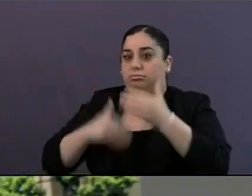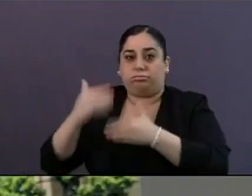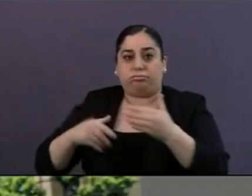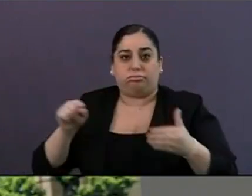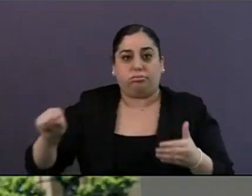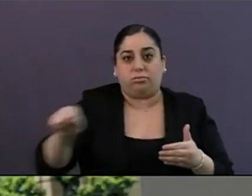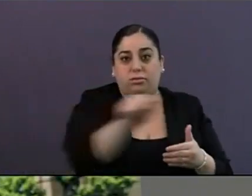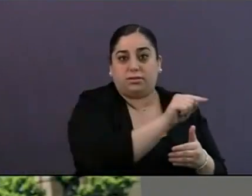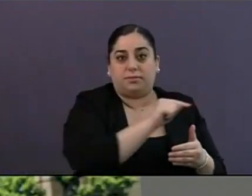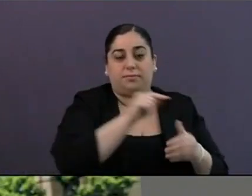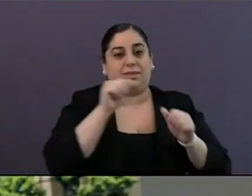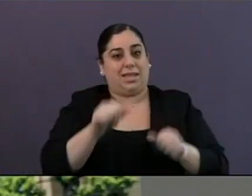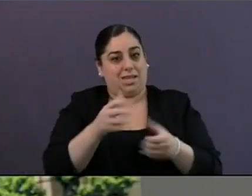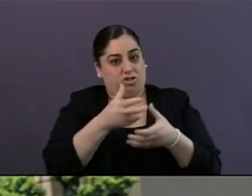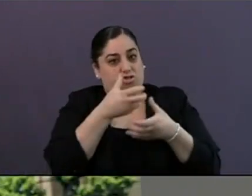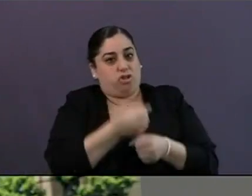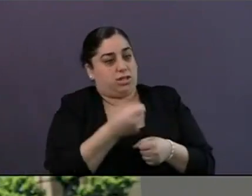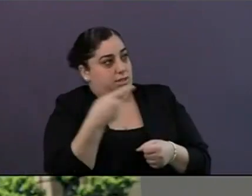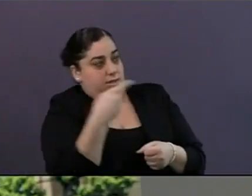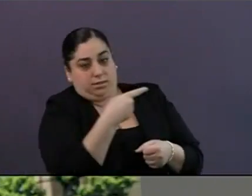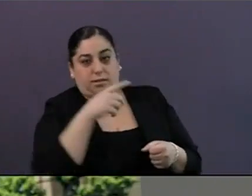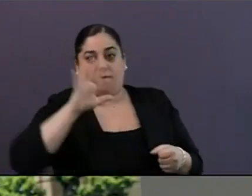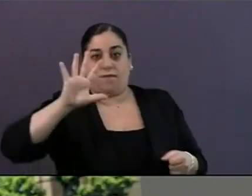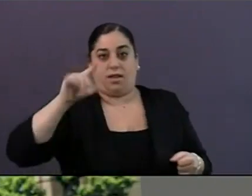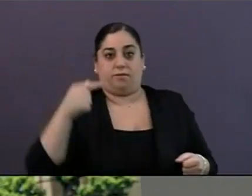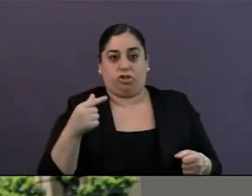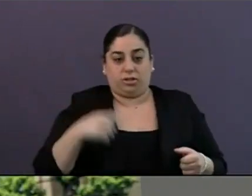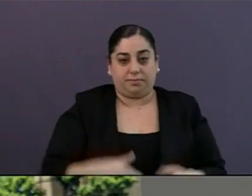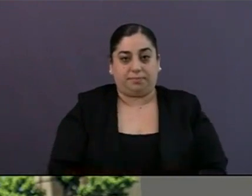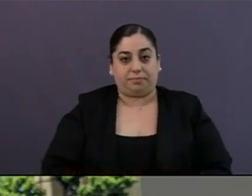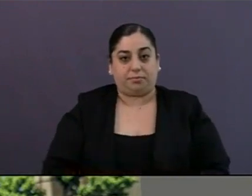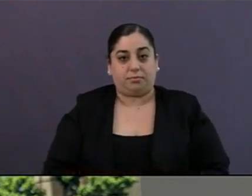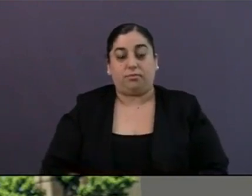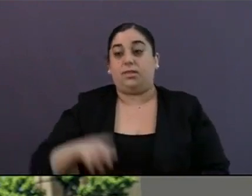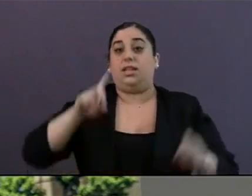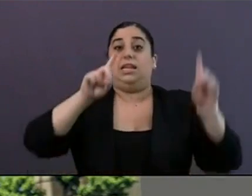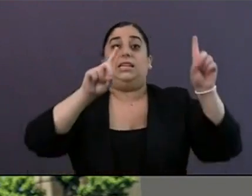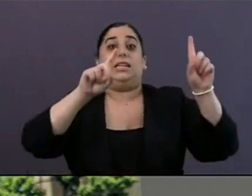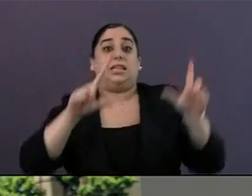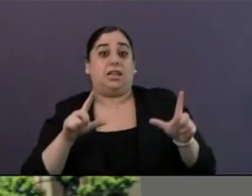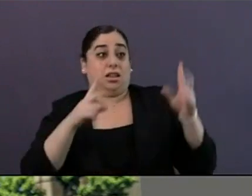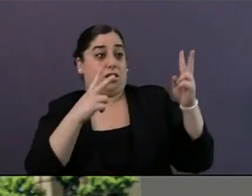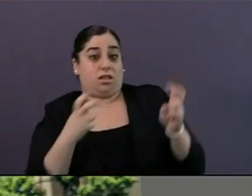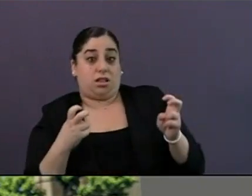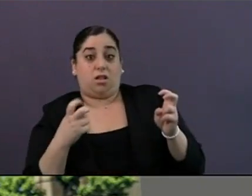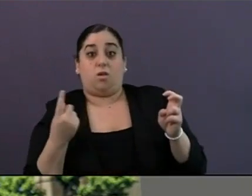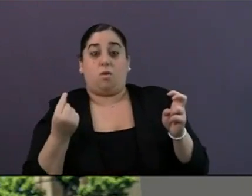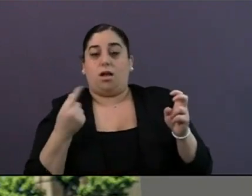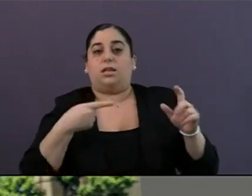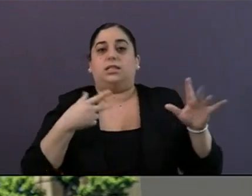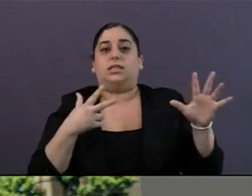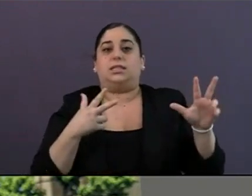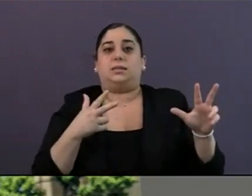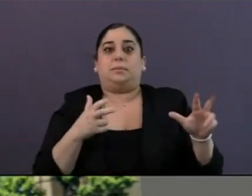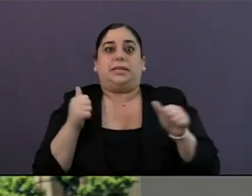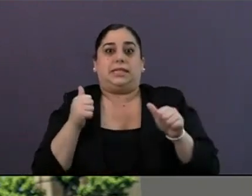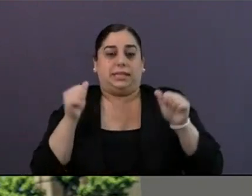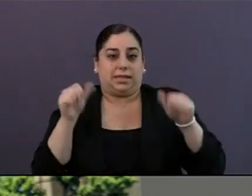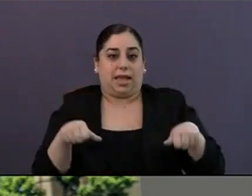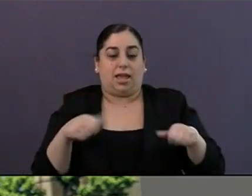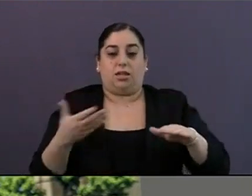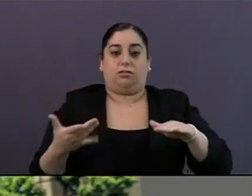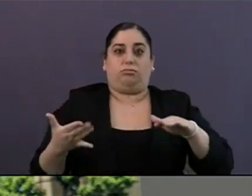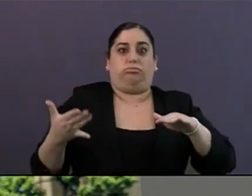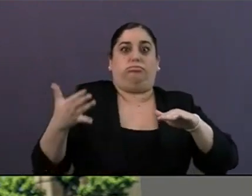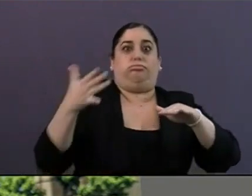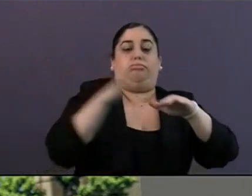In fact, it promises delivering download speeds up to 10 times faster than the current mobile networks. This is a